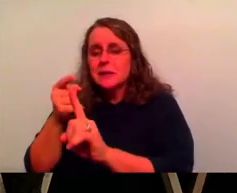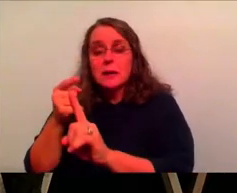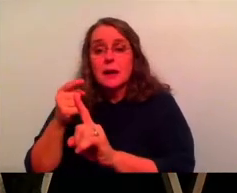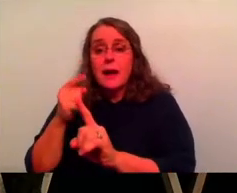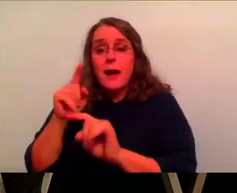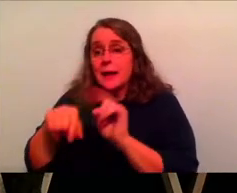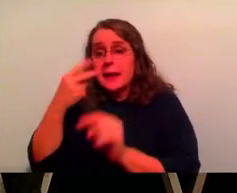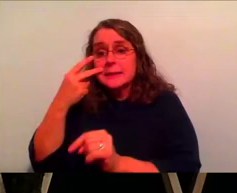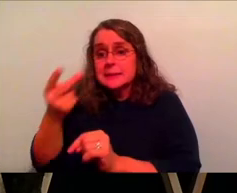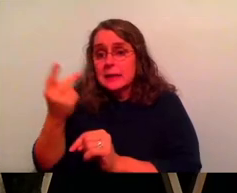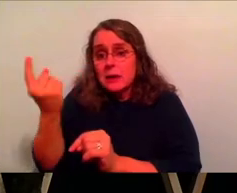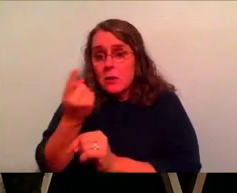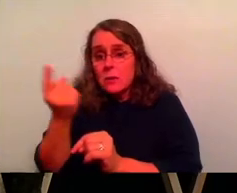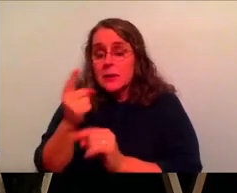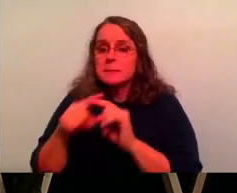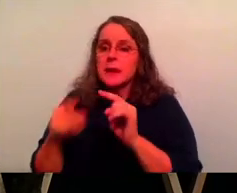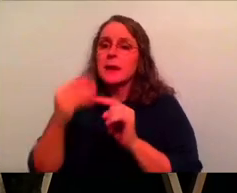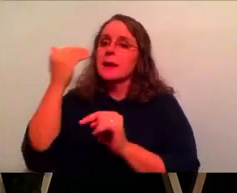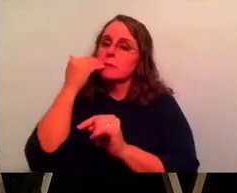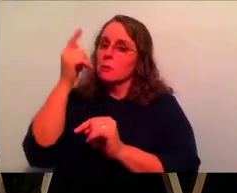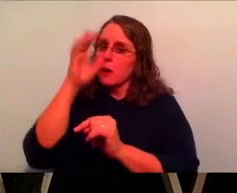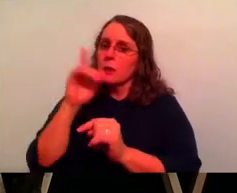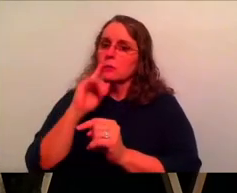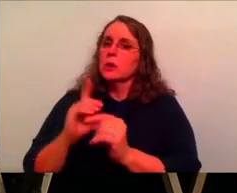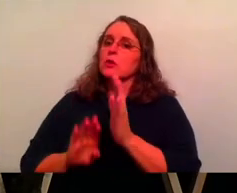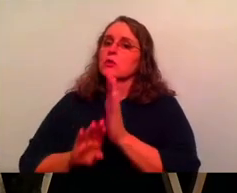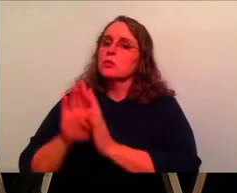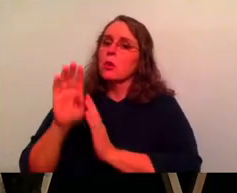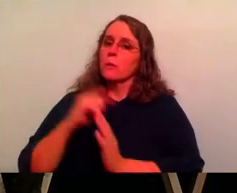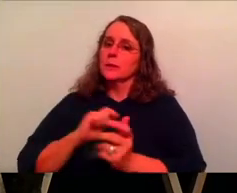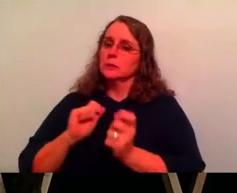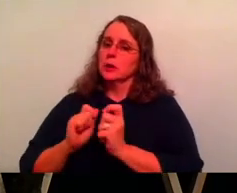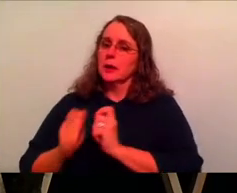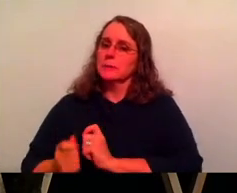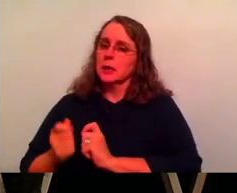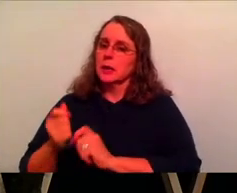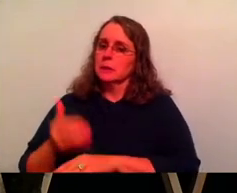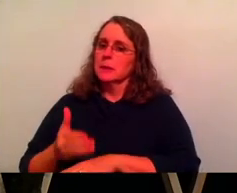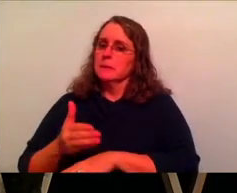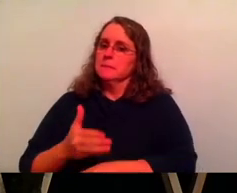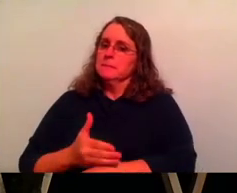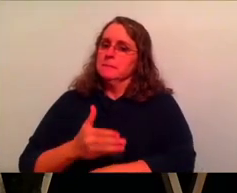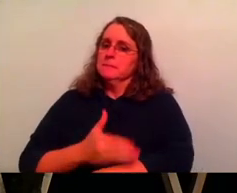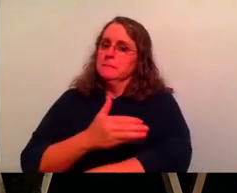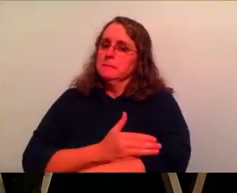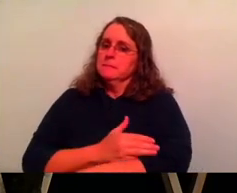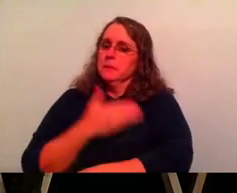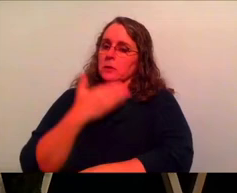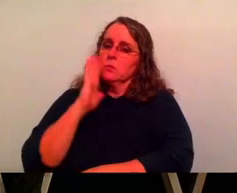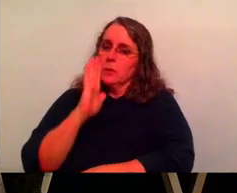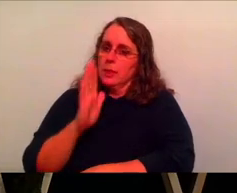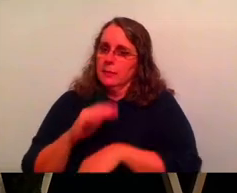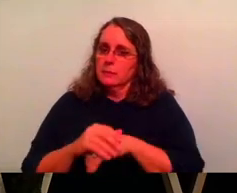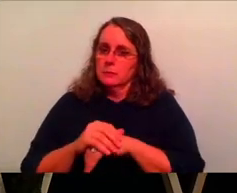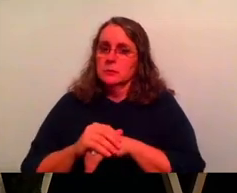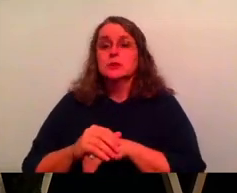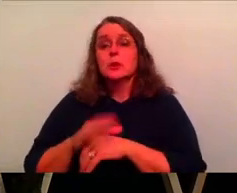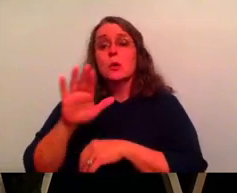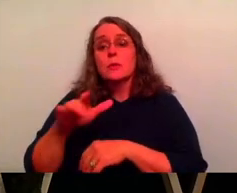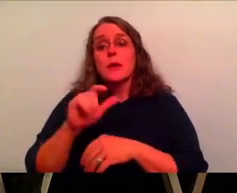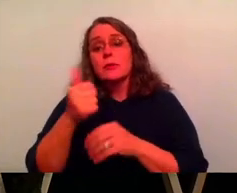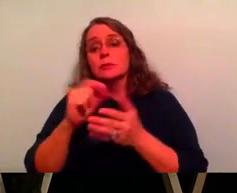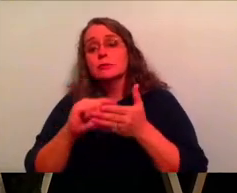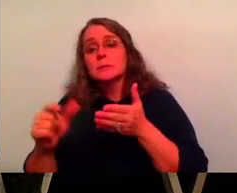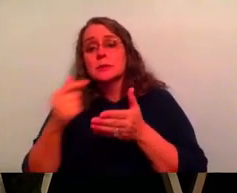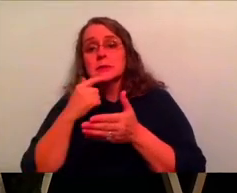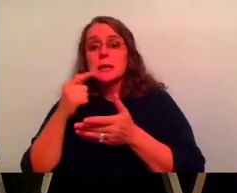he's going to keep growing me and changing me for the better. So I've got to let him continue. There's other parts of scripture says, let God continue the work that he has